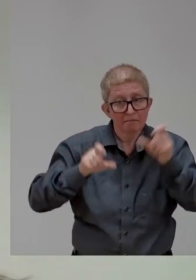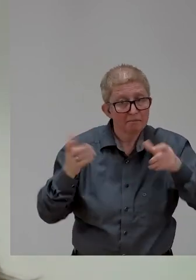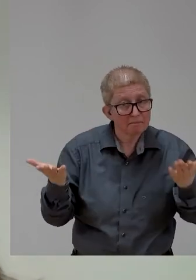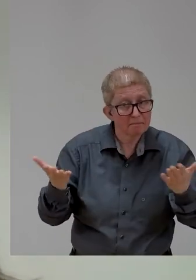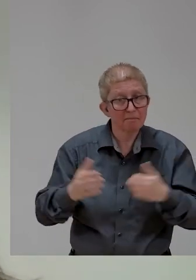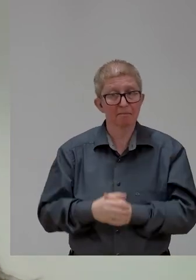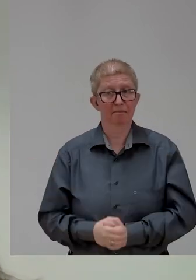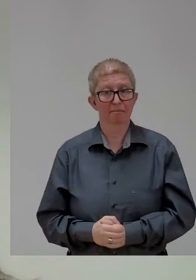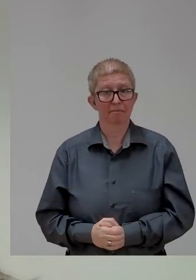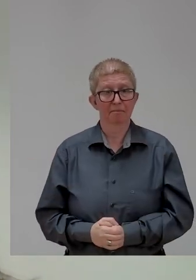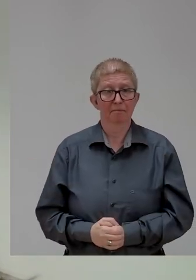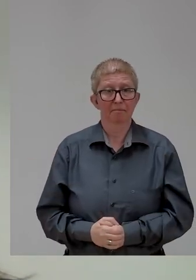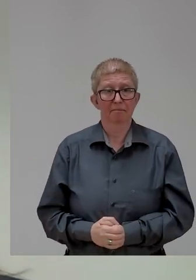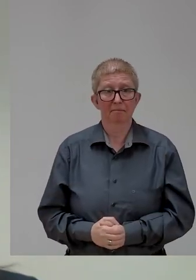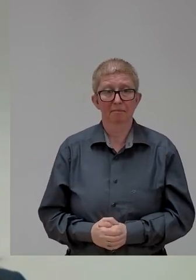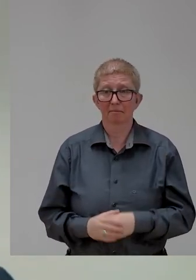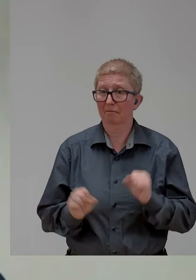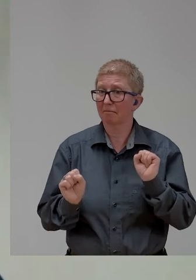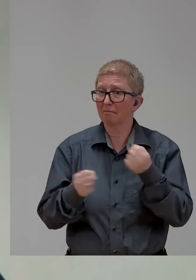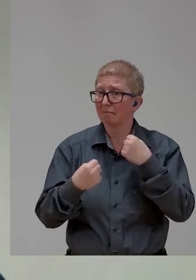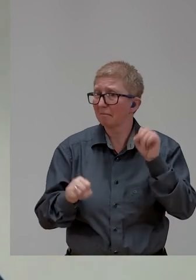Gabi, we cannot hear you. You have to unmute.